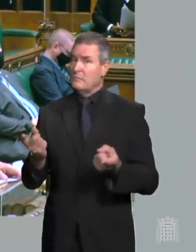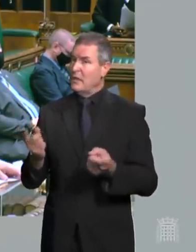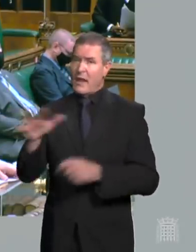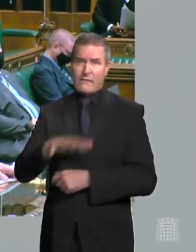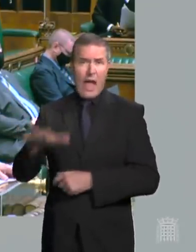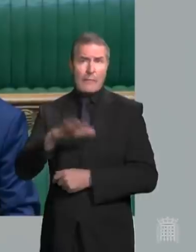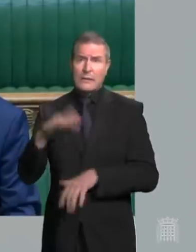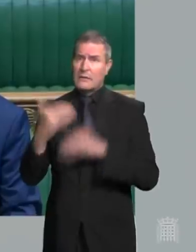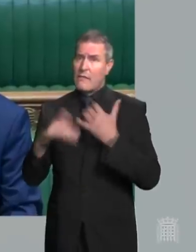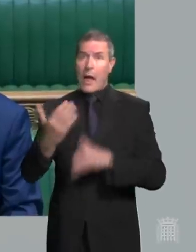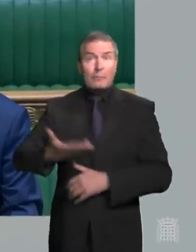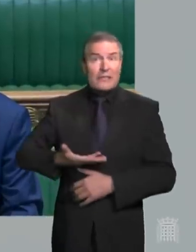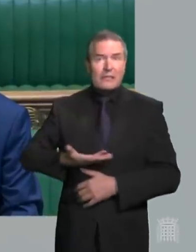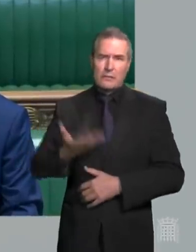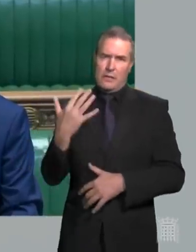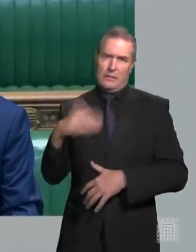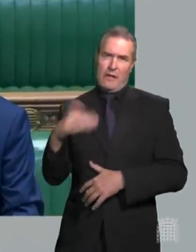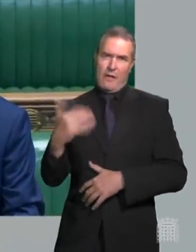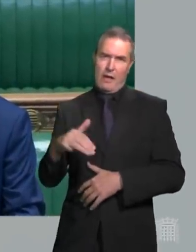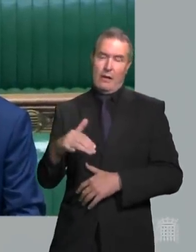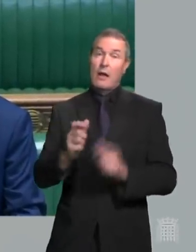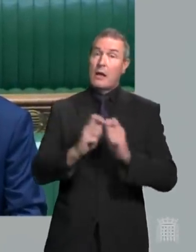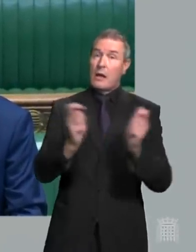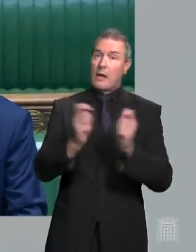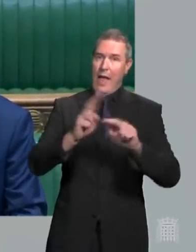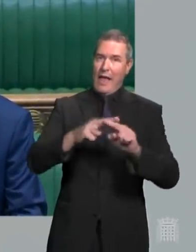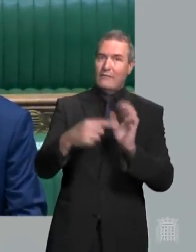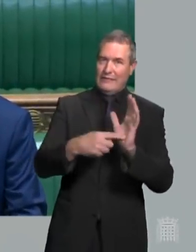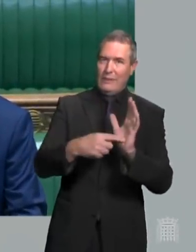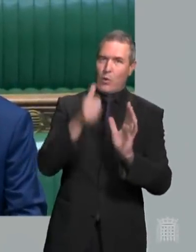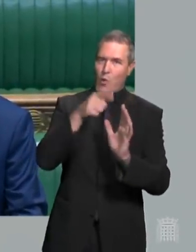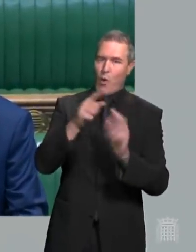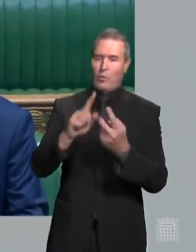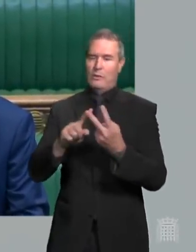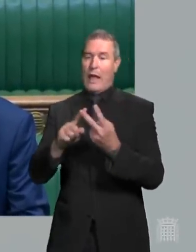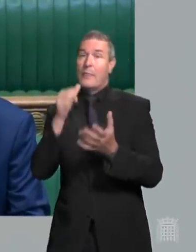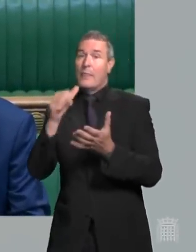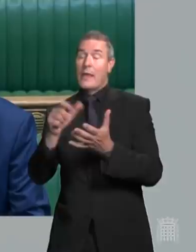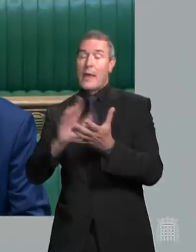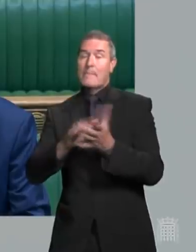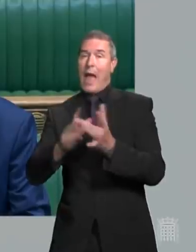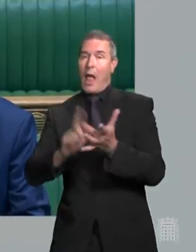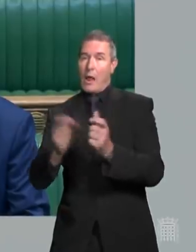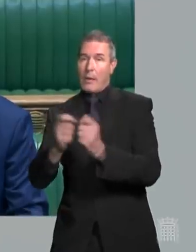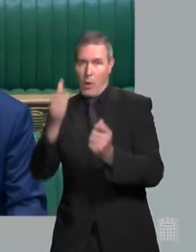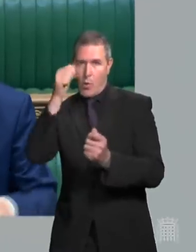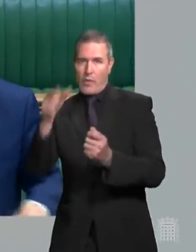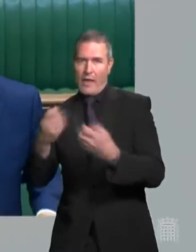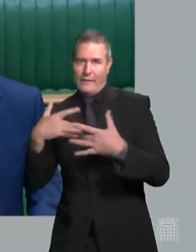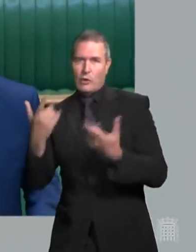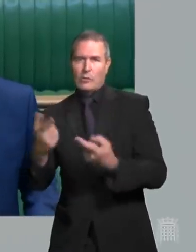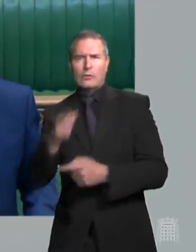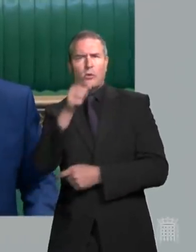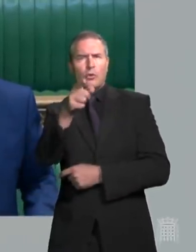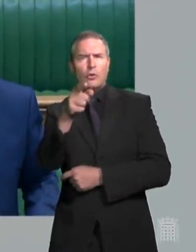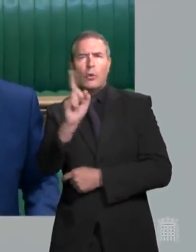summer holidays begin. So we know what the FT thinks. We know what the Mail thinks, what their estimates are. Can the Prime Minister tell us how